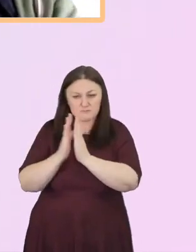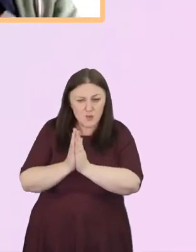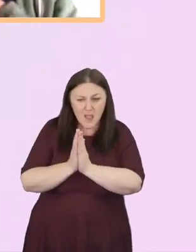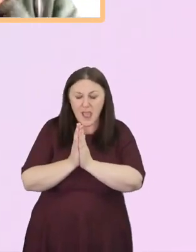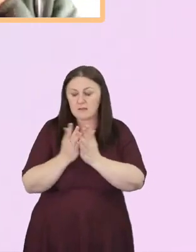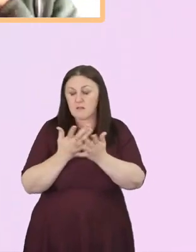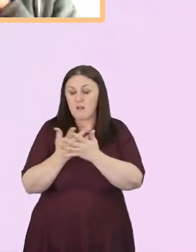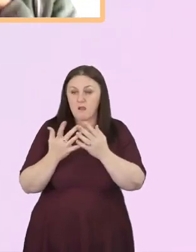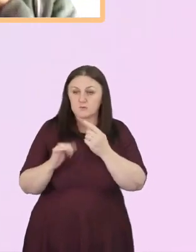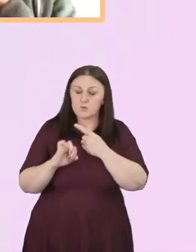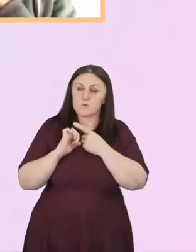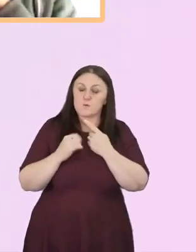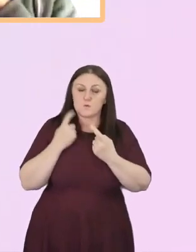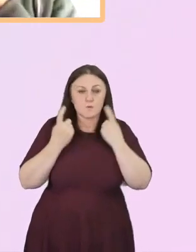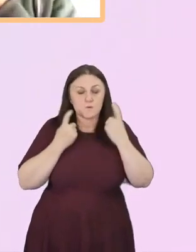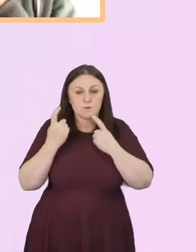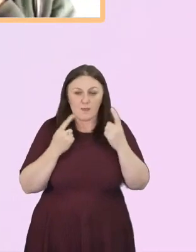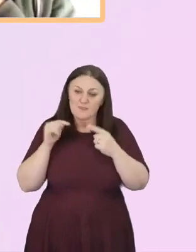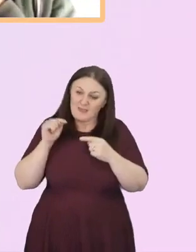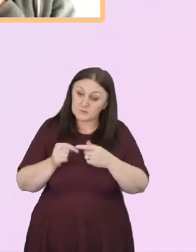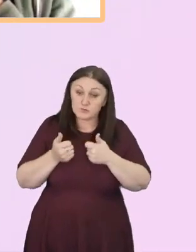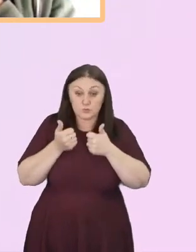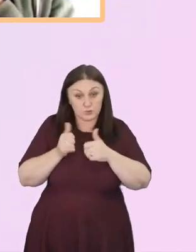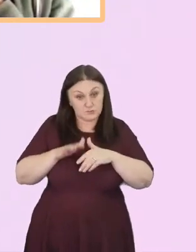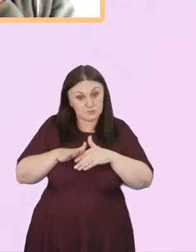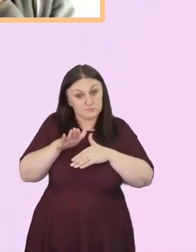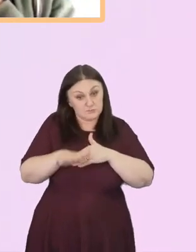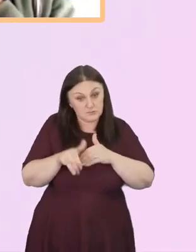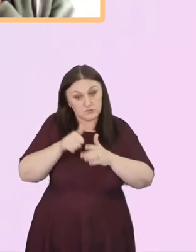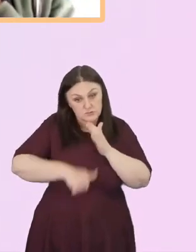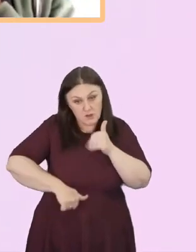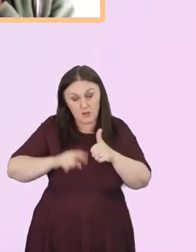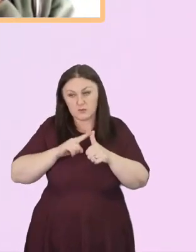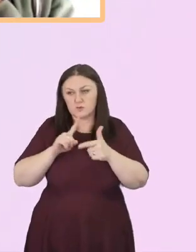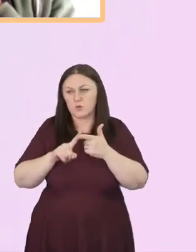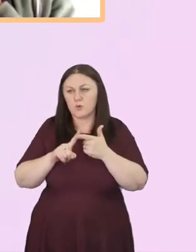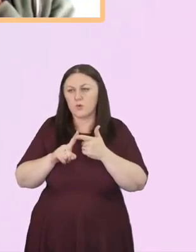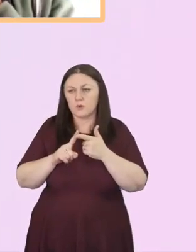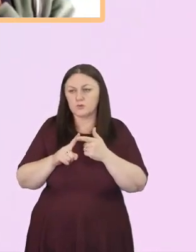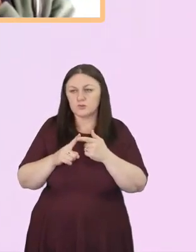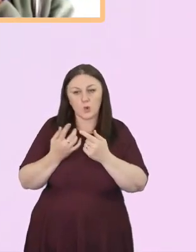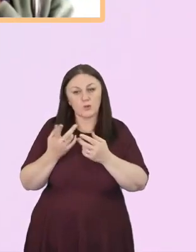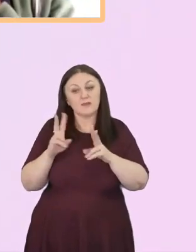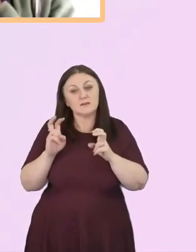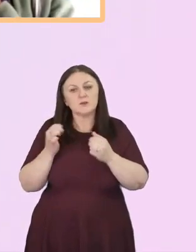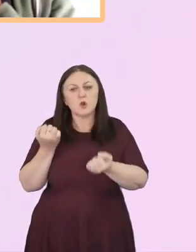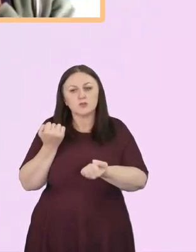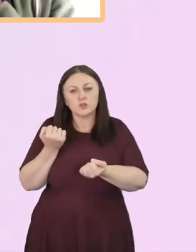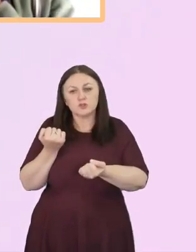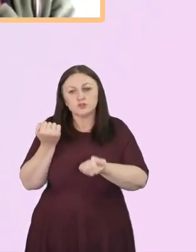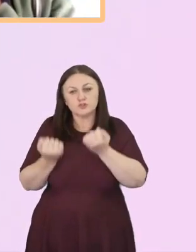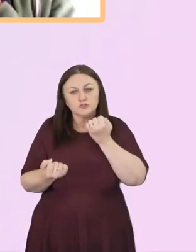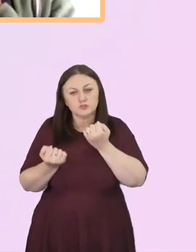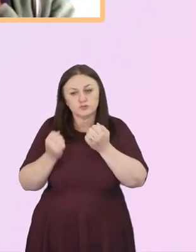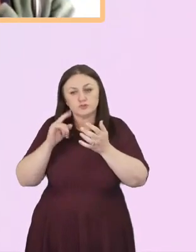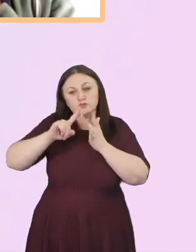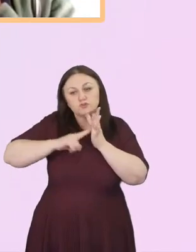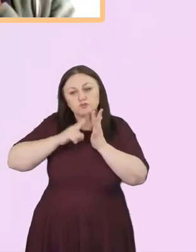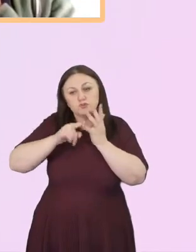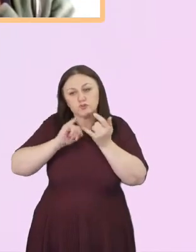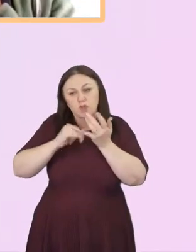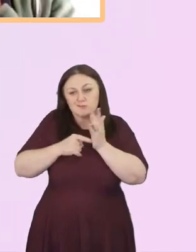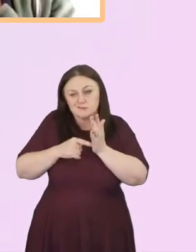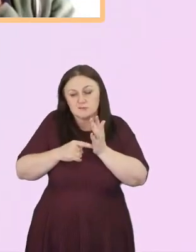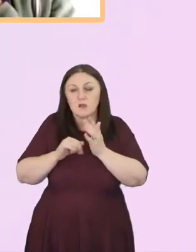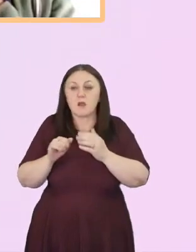I would suggest that's a really good resource to start with. There's also the Just Aware course, isn't there? There's Just Aware, which